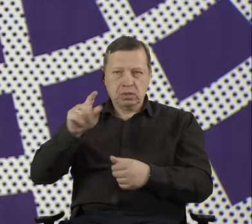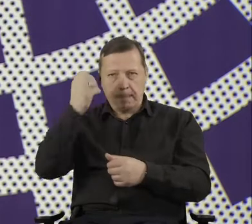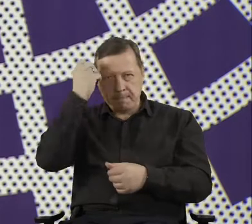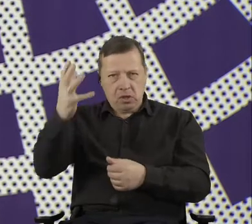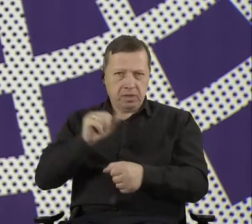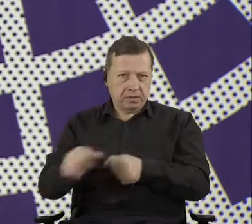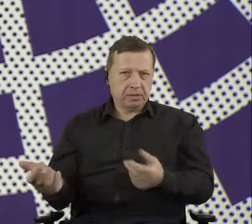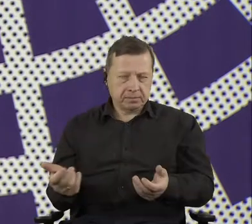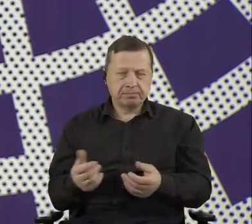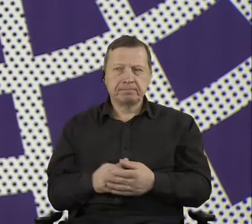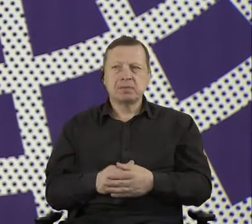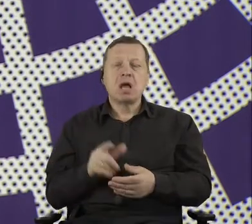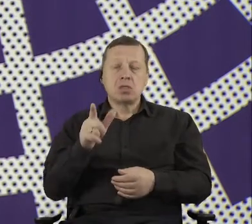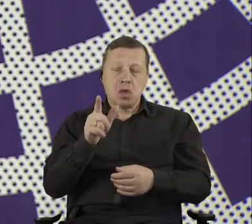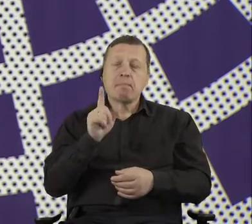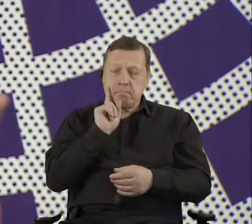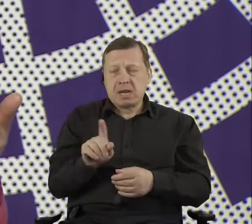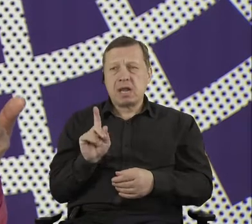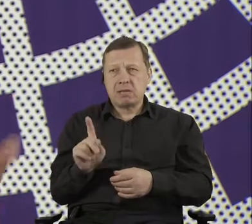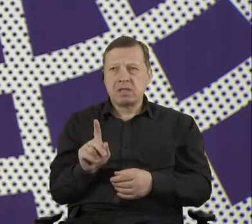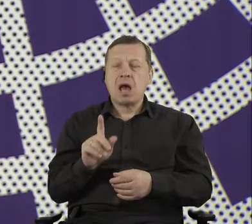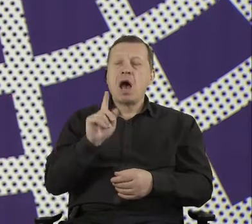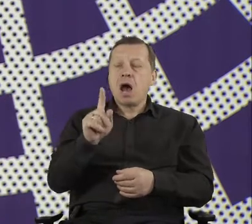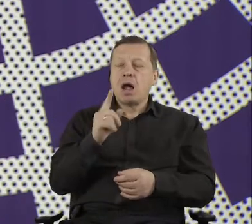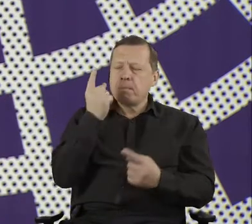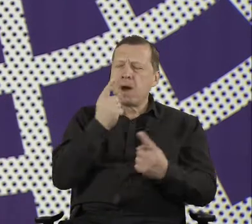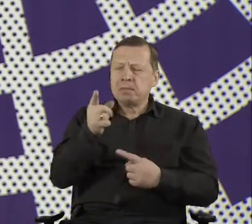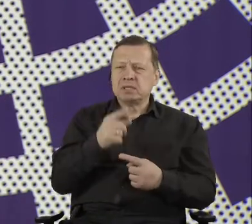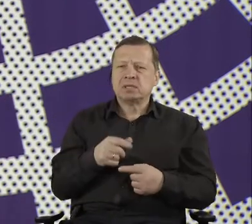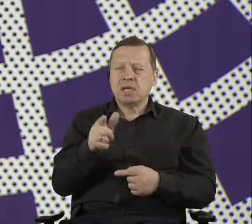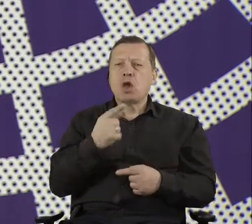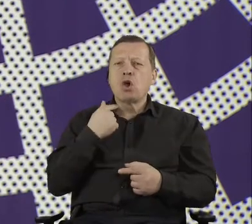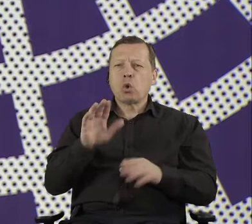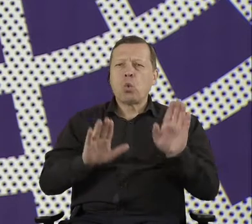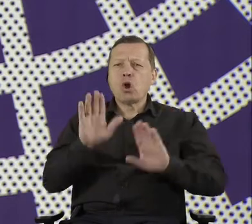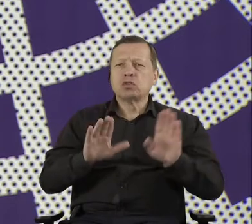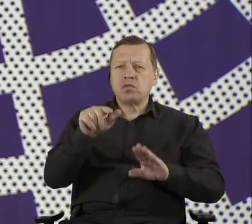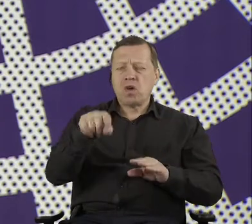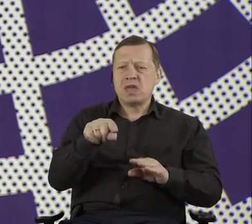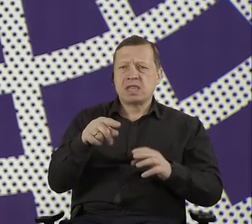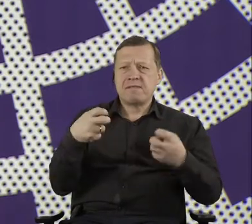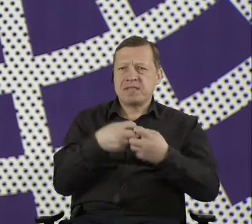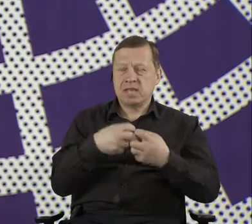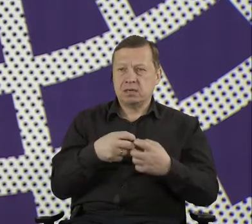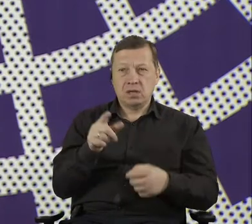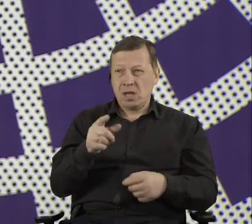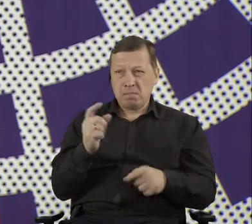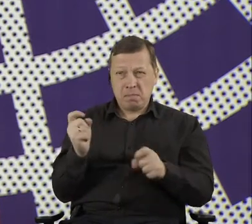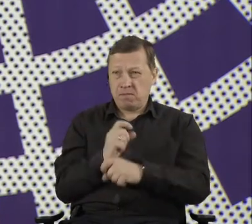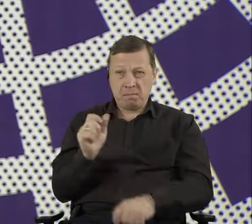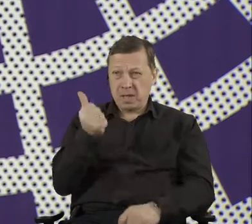the e-voting of Estonia. OK, it's the only country in the world using that for 10 years already.